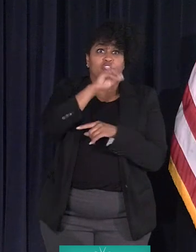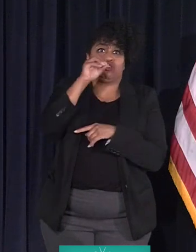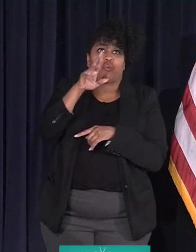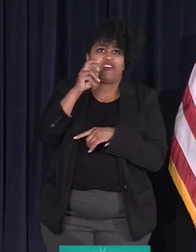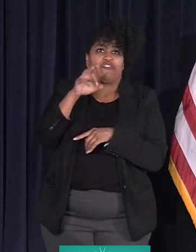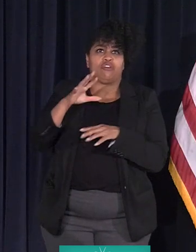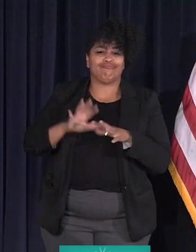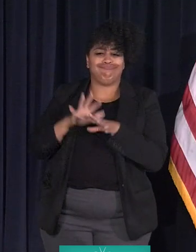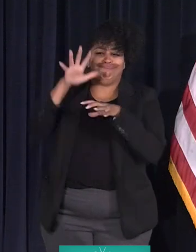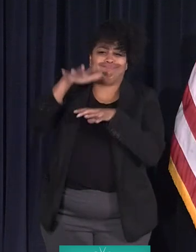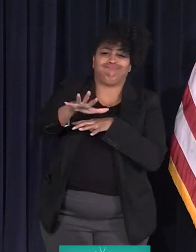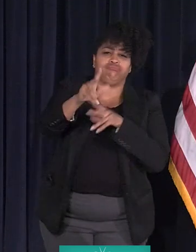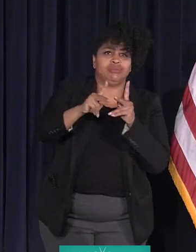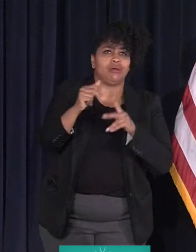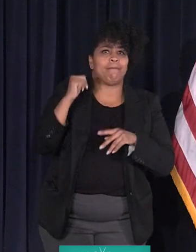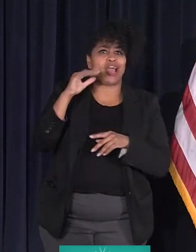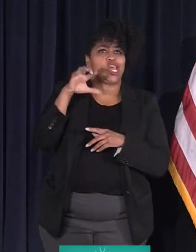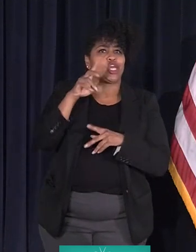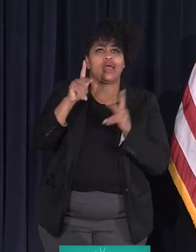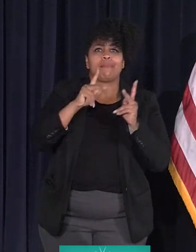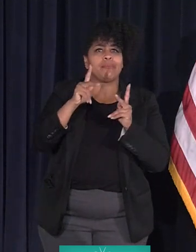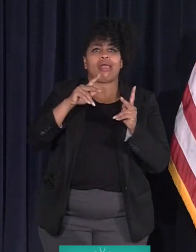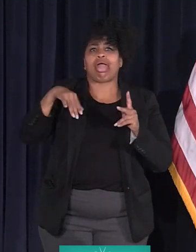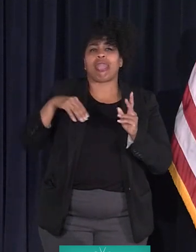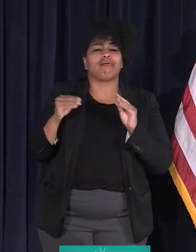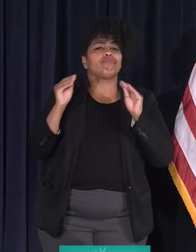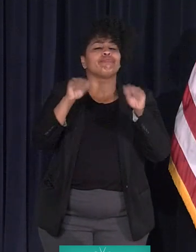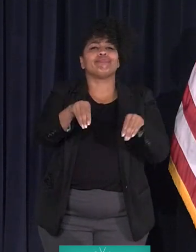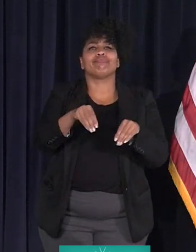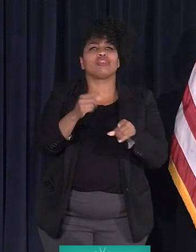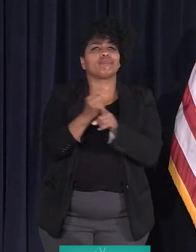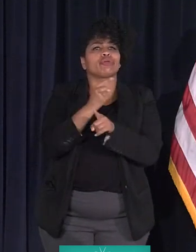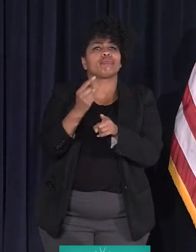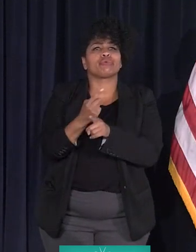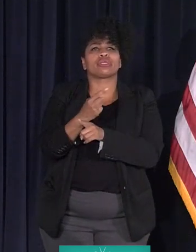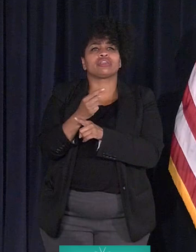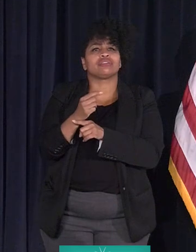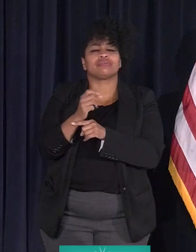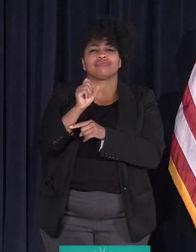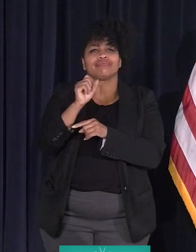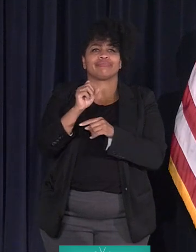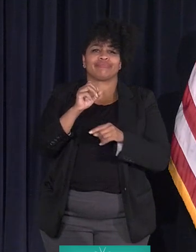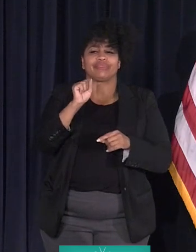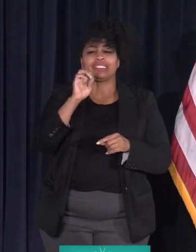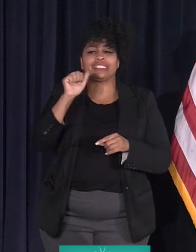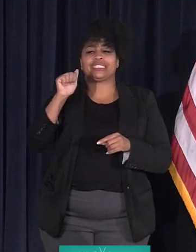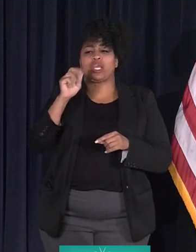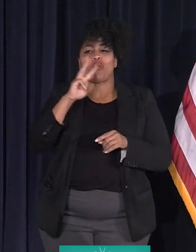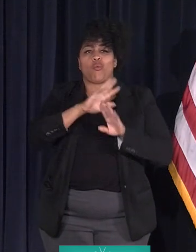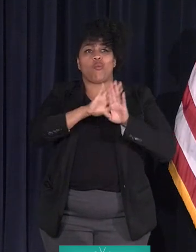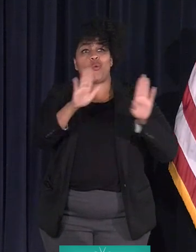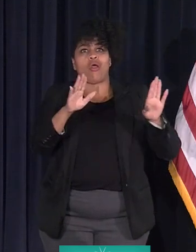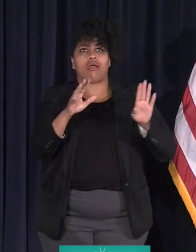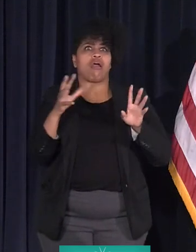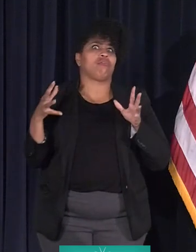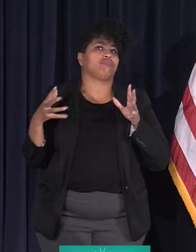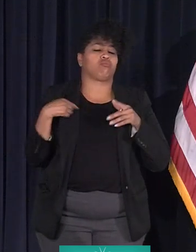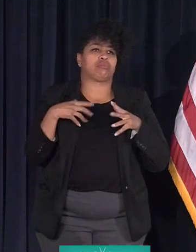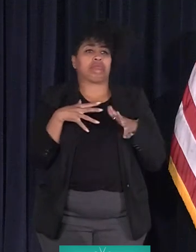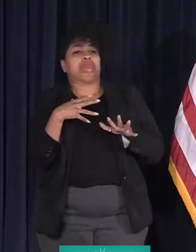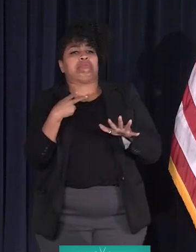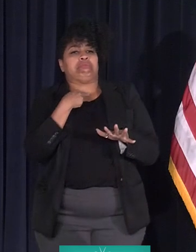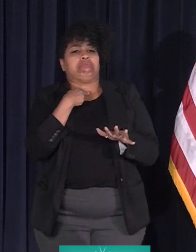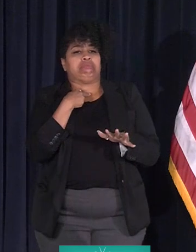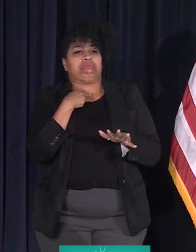over backyards where people had not put up the appropriate seawalls, and it caught us by surprise.